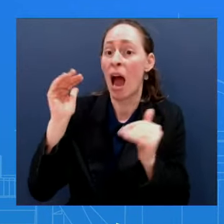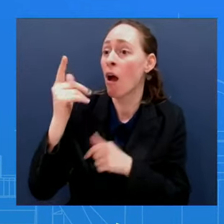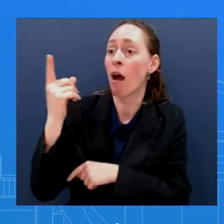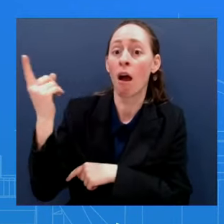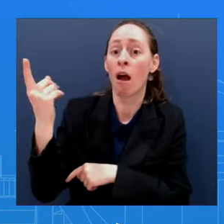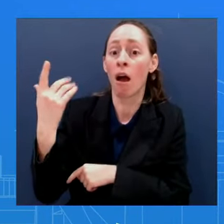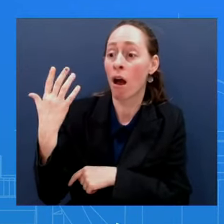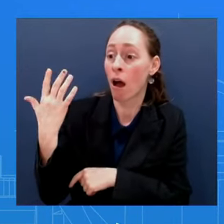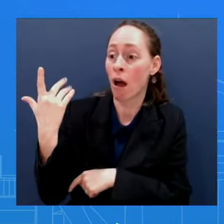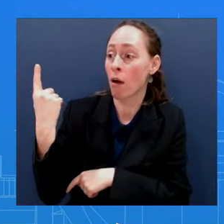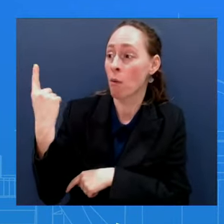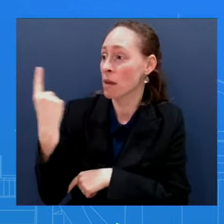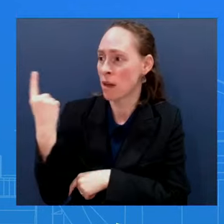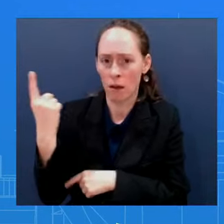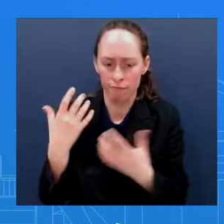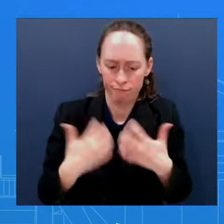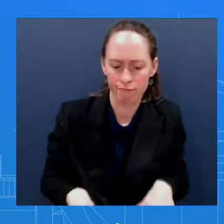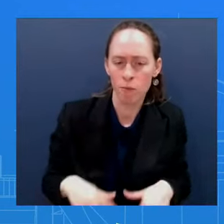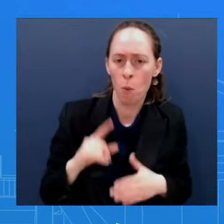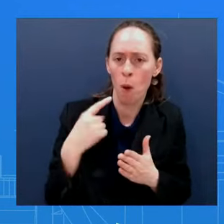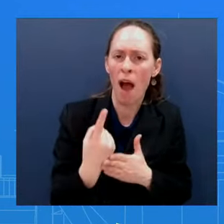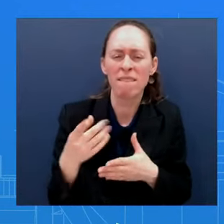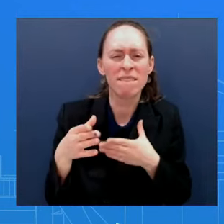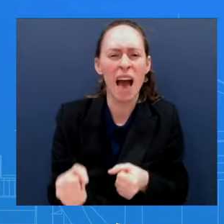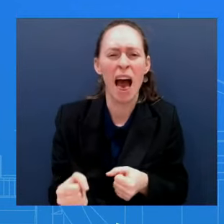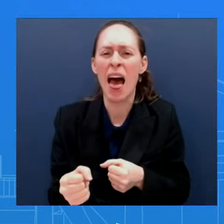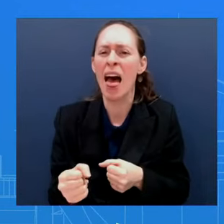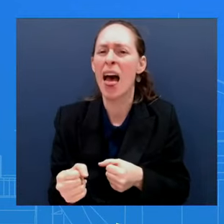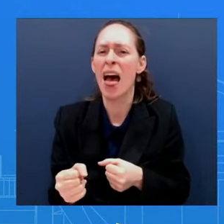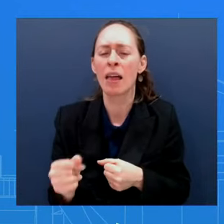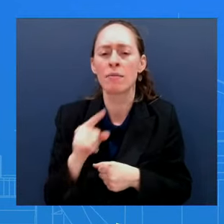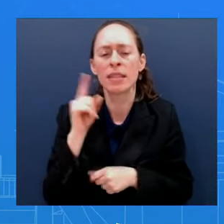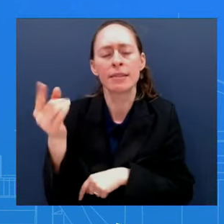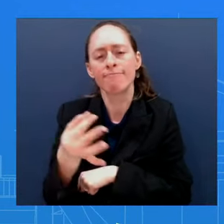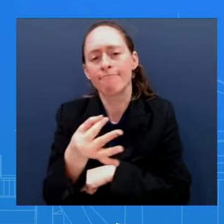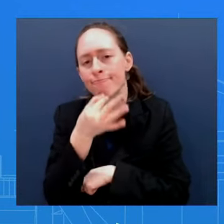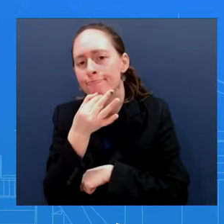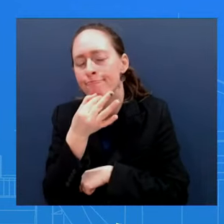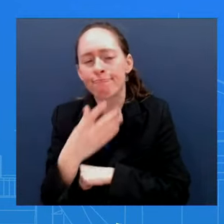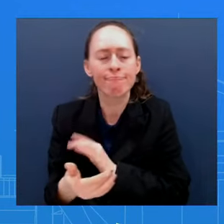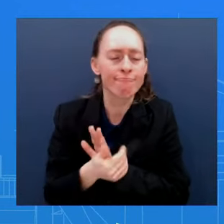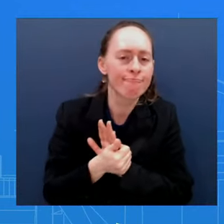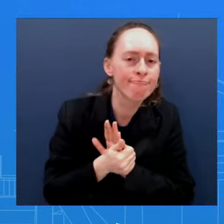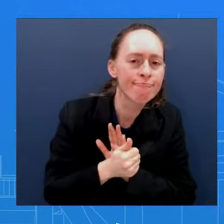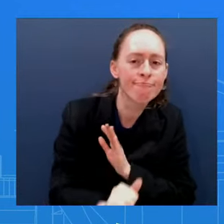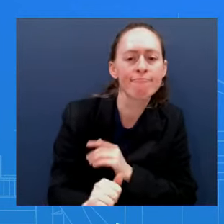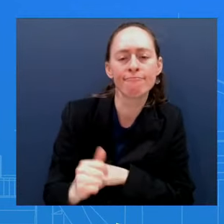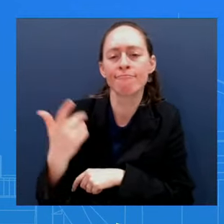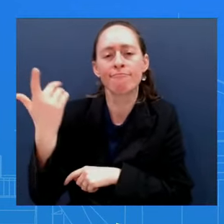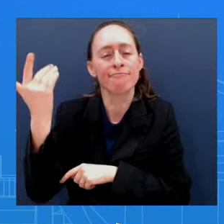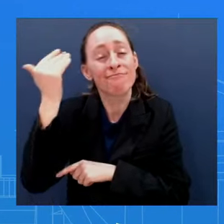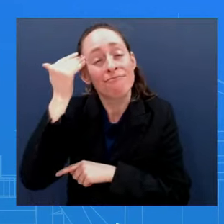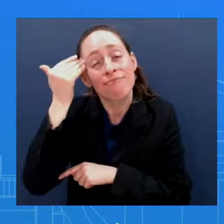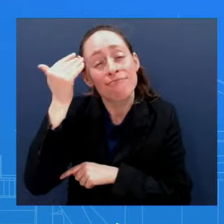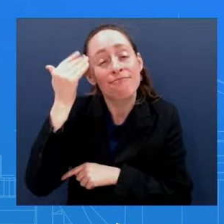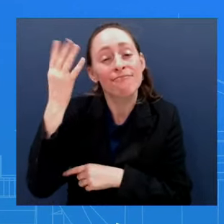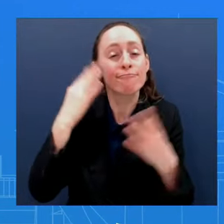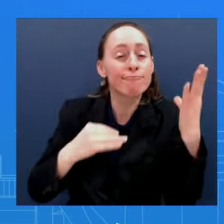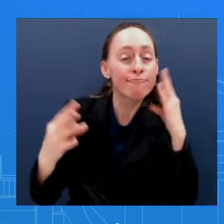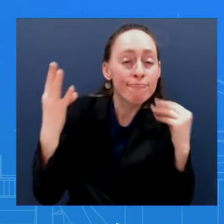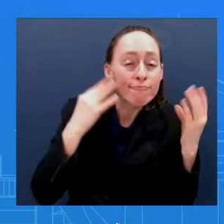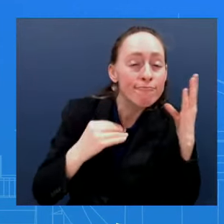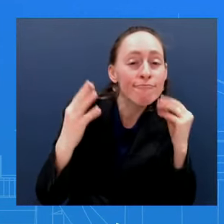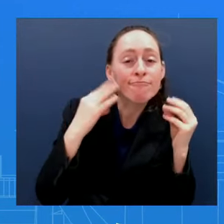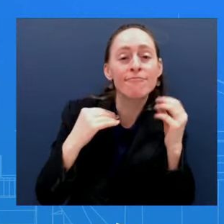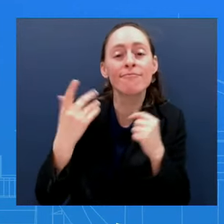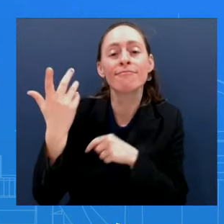that his age and his experience, because he was a Senator, because he was obviously the Vice President Because he has these long, you know, long